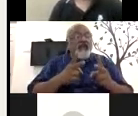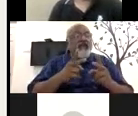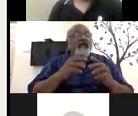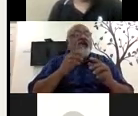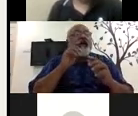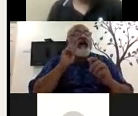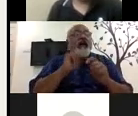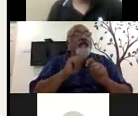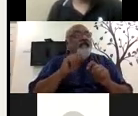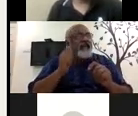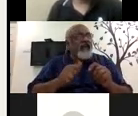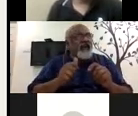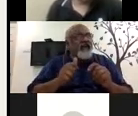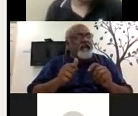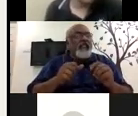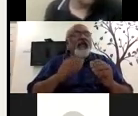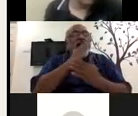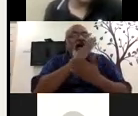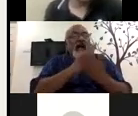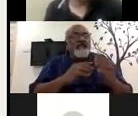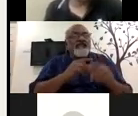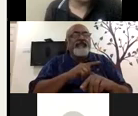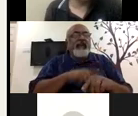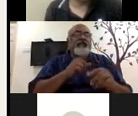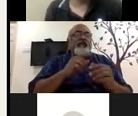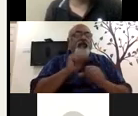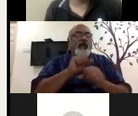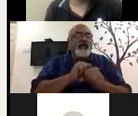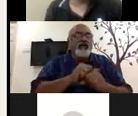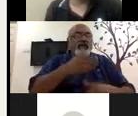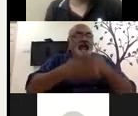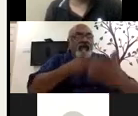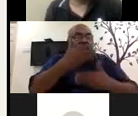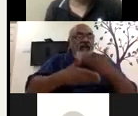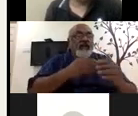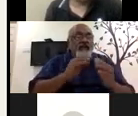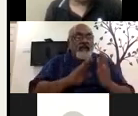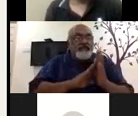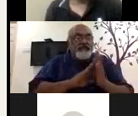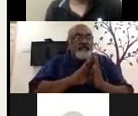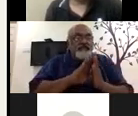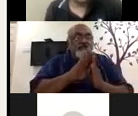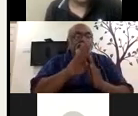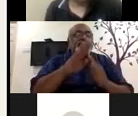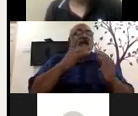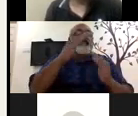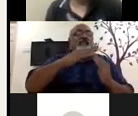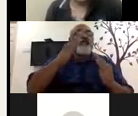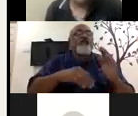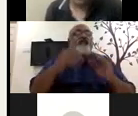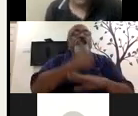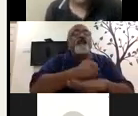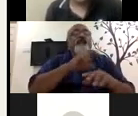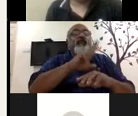some amount of, working and slowly, but try to graduate to full work hours and sensitization